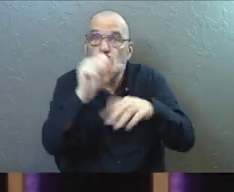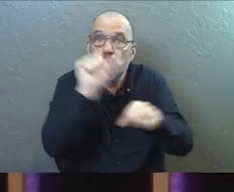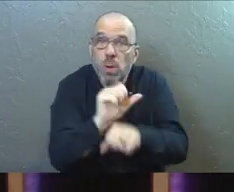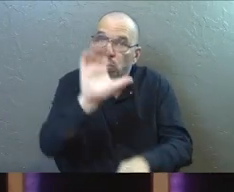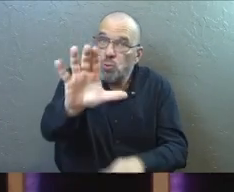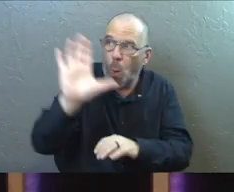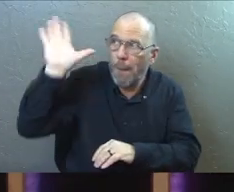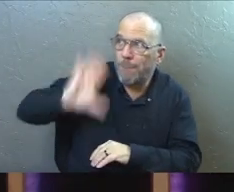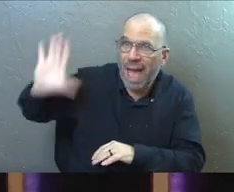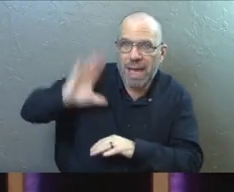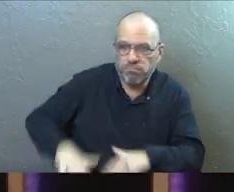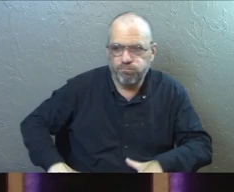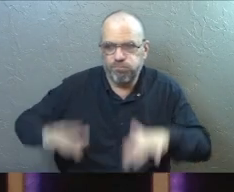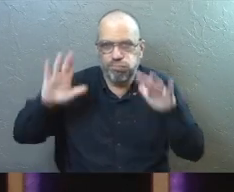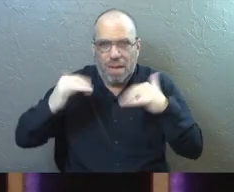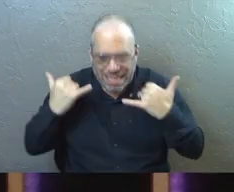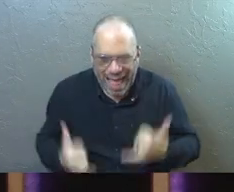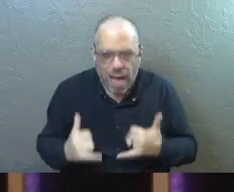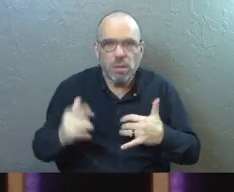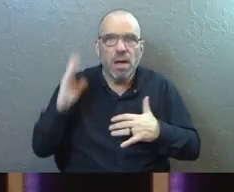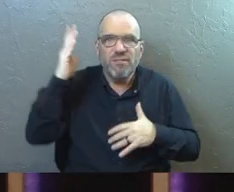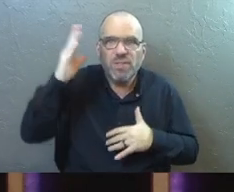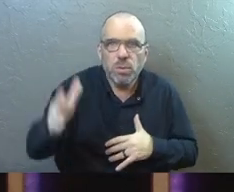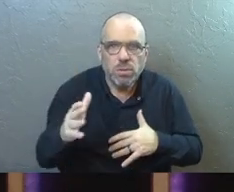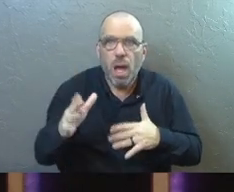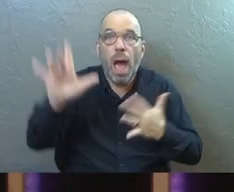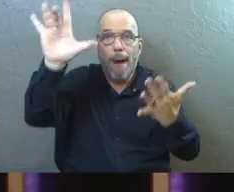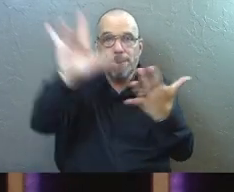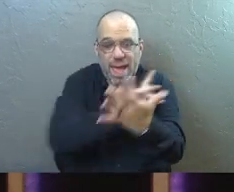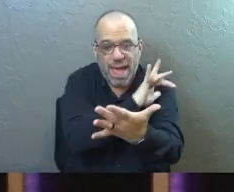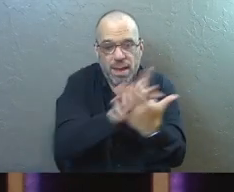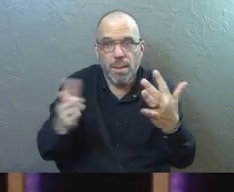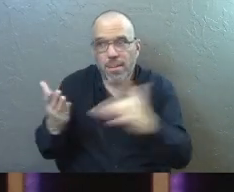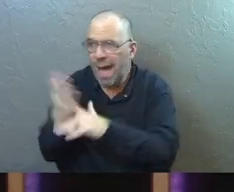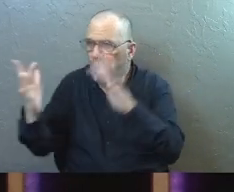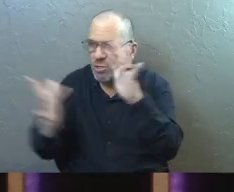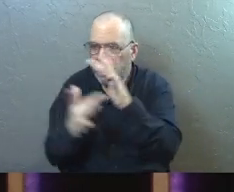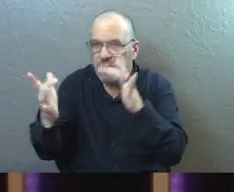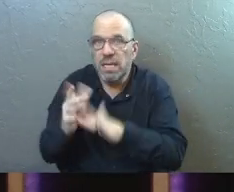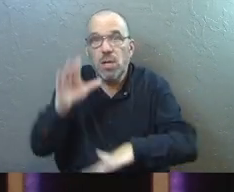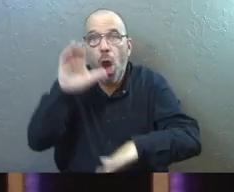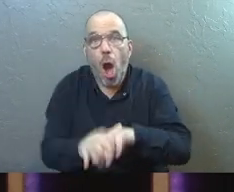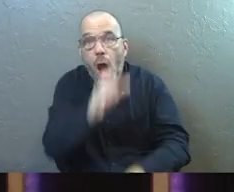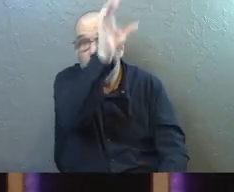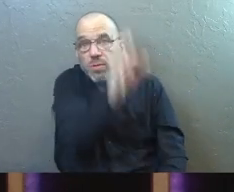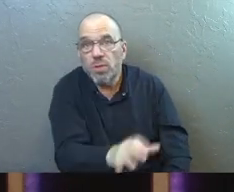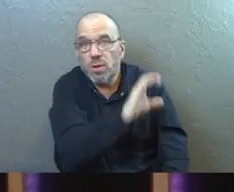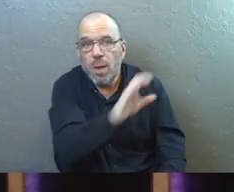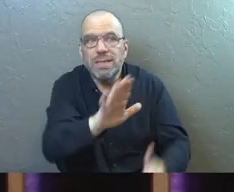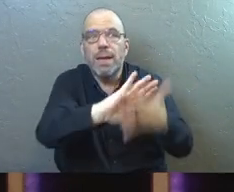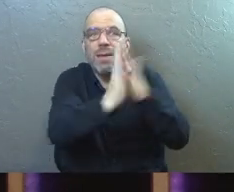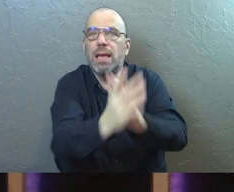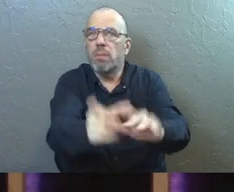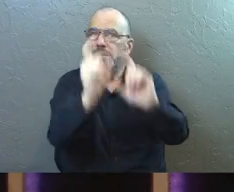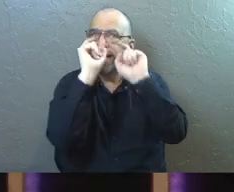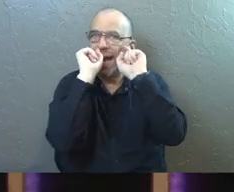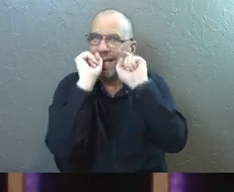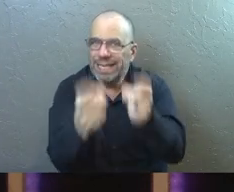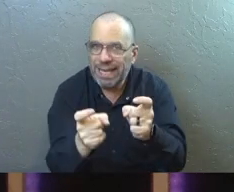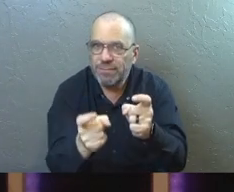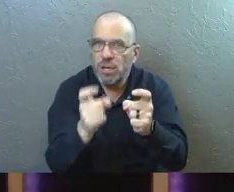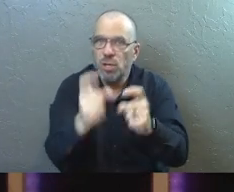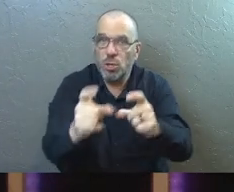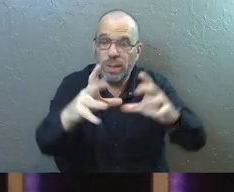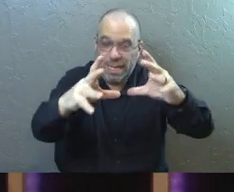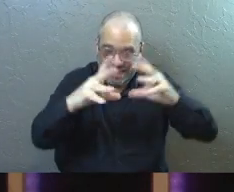in your past, in your present, in your future, was paid for by Jesus Christ on the cross becomes a gift that is available to you.